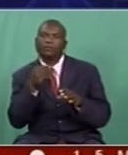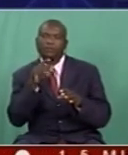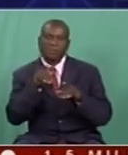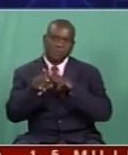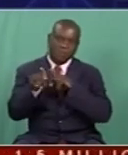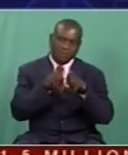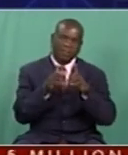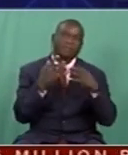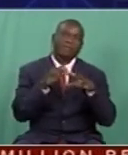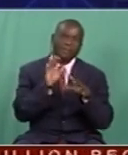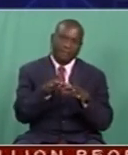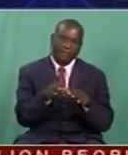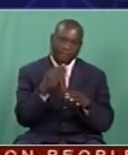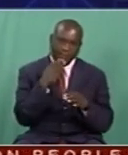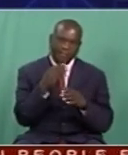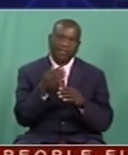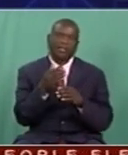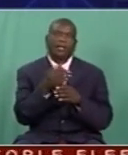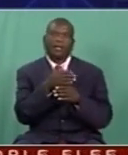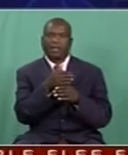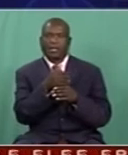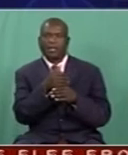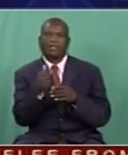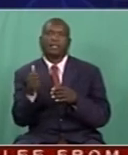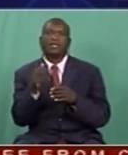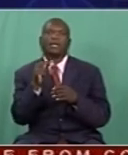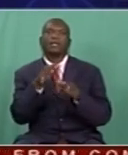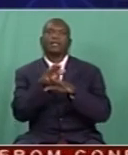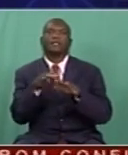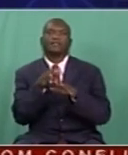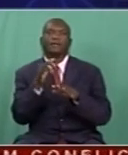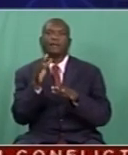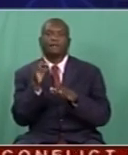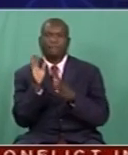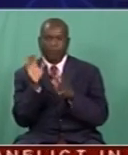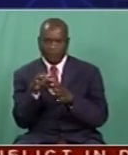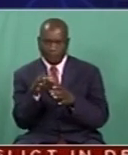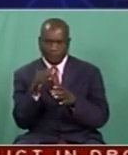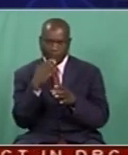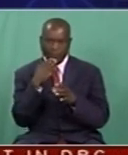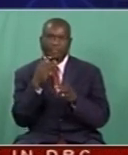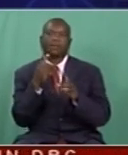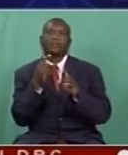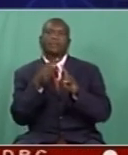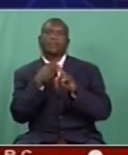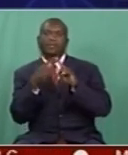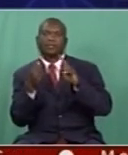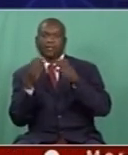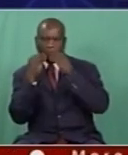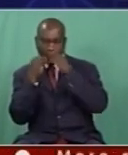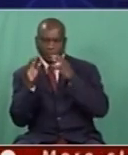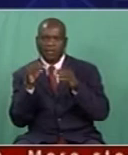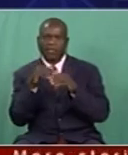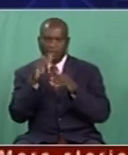the other one then is national FM, which is like the flavor of the moment. I mean, recently the minister launched the news bulletins in Mlawayo